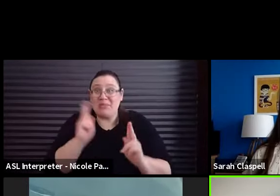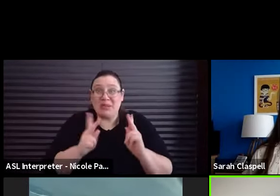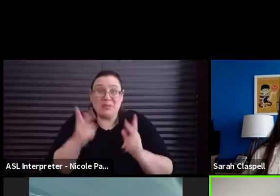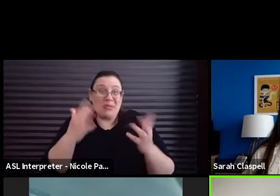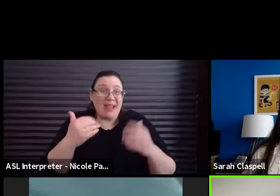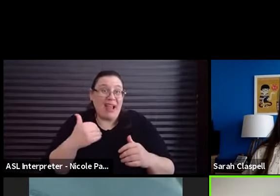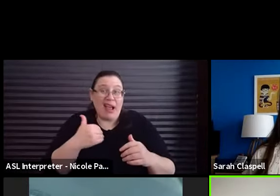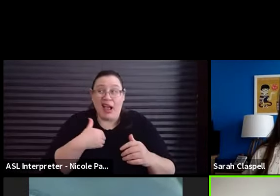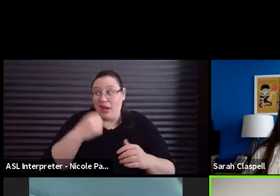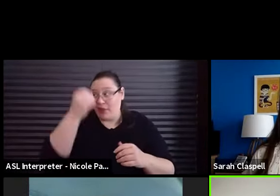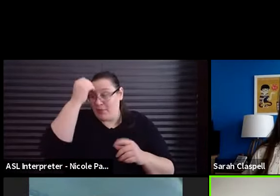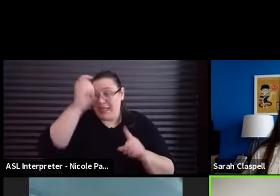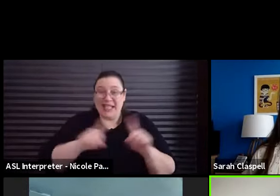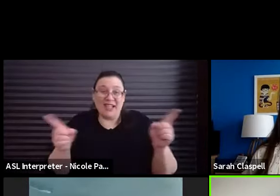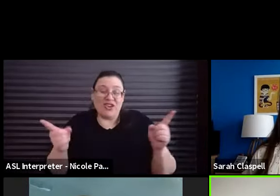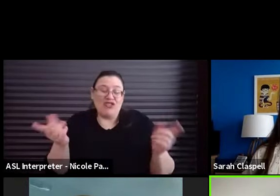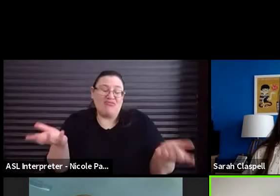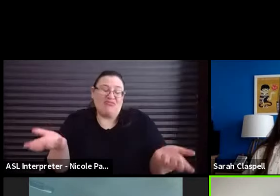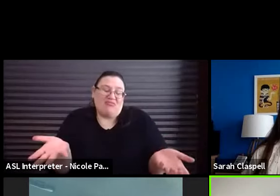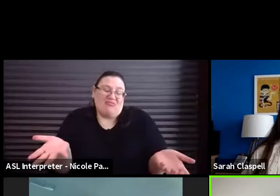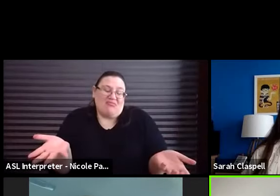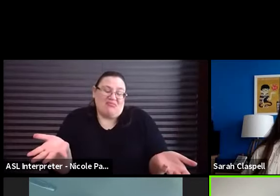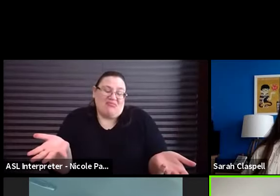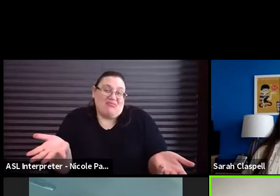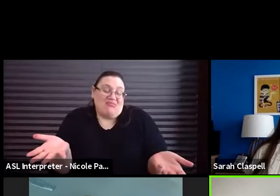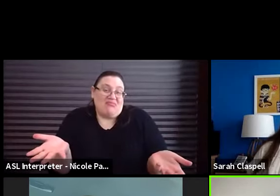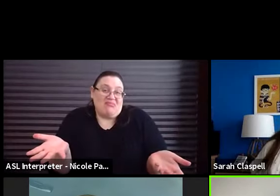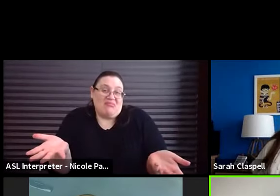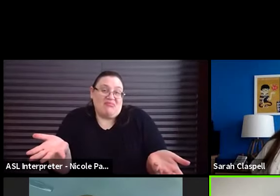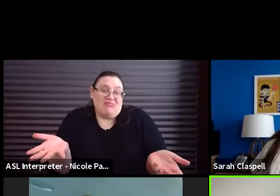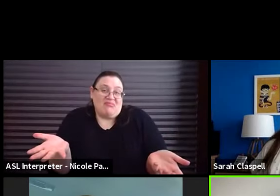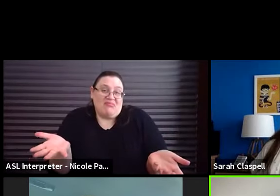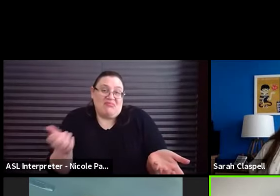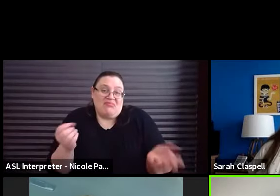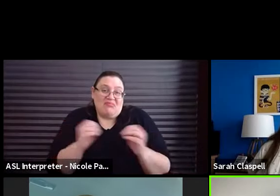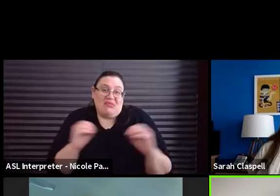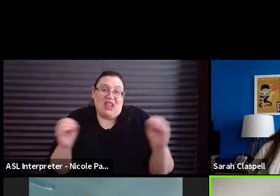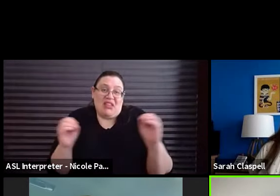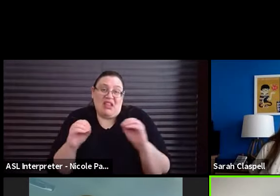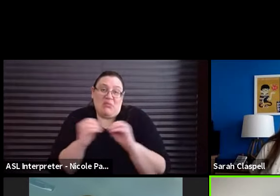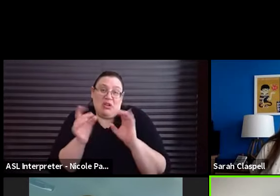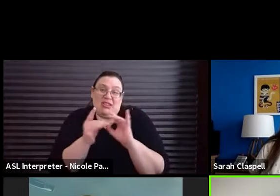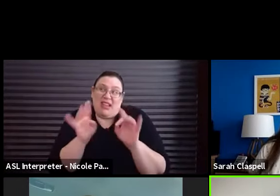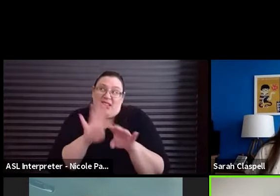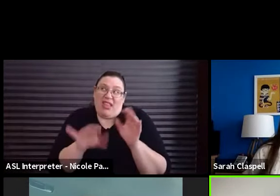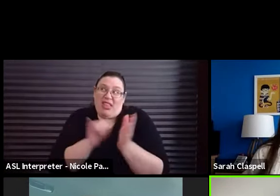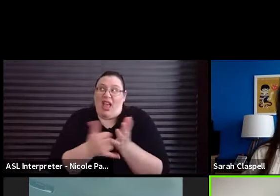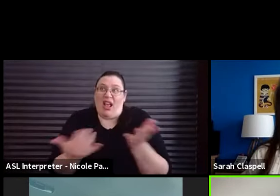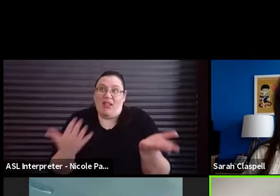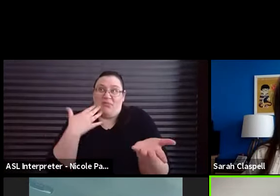difference of opinions. And I, I, I don't have anything to say more than that because.